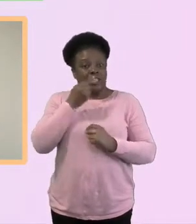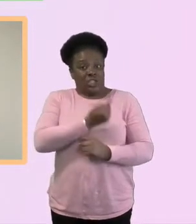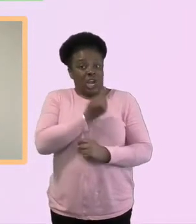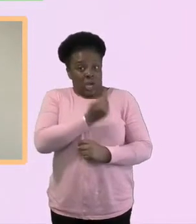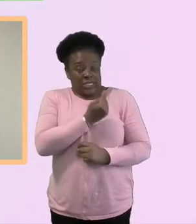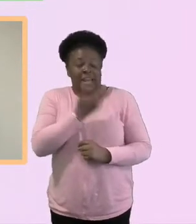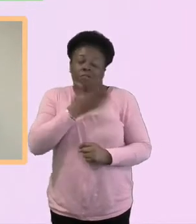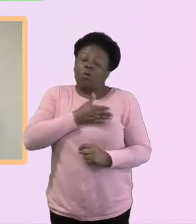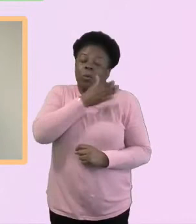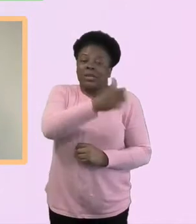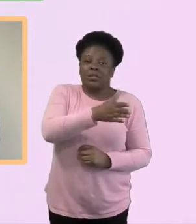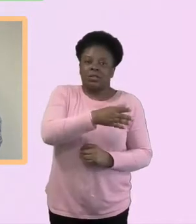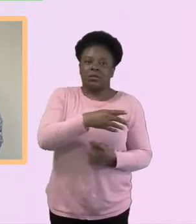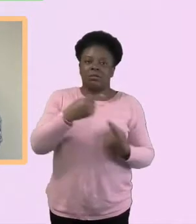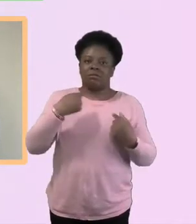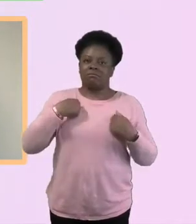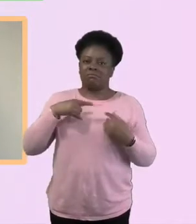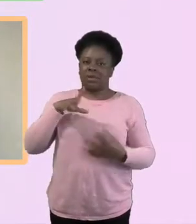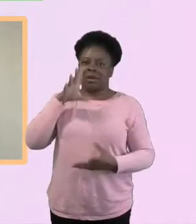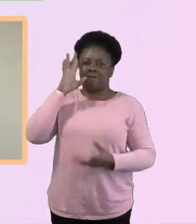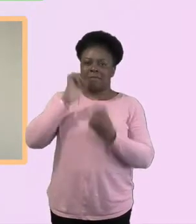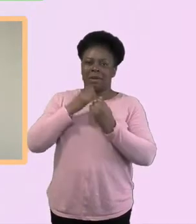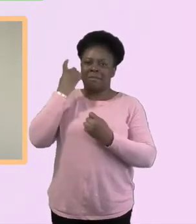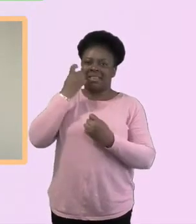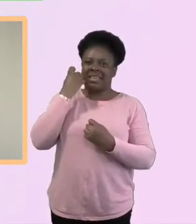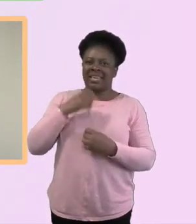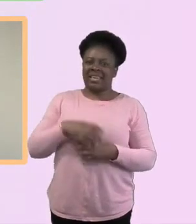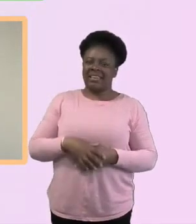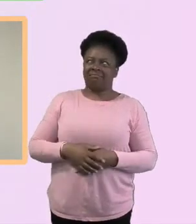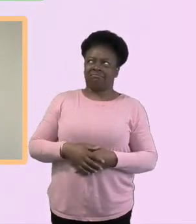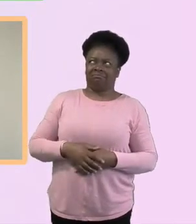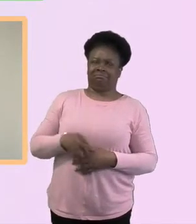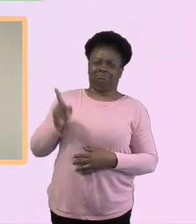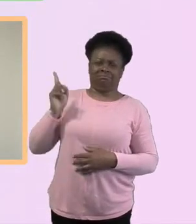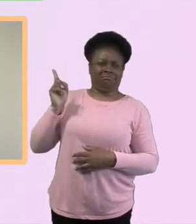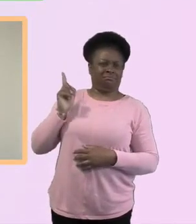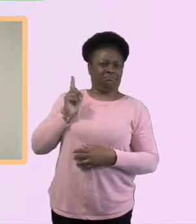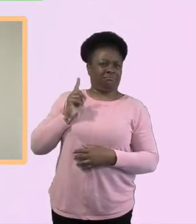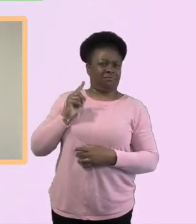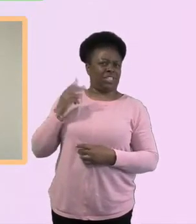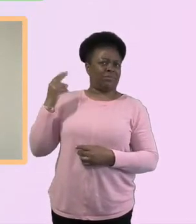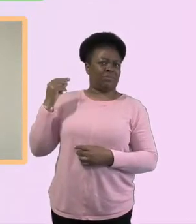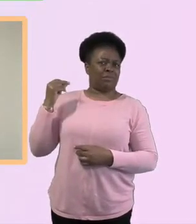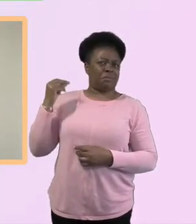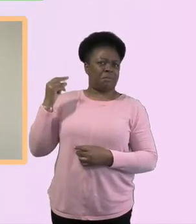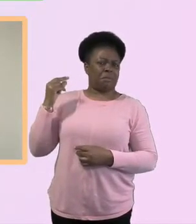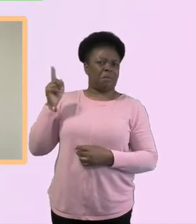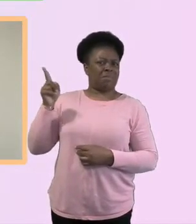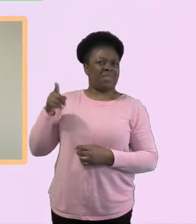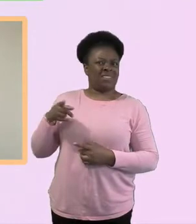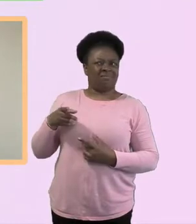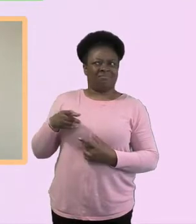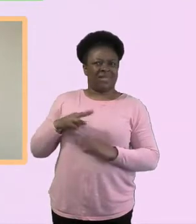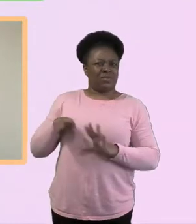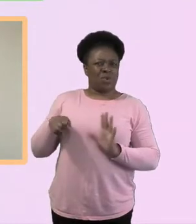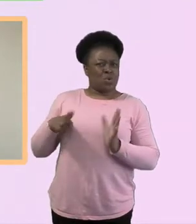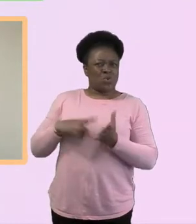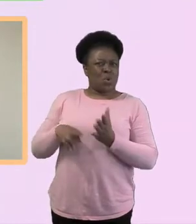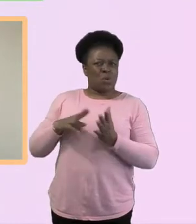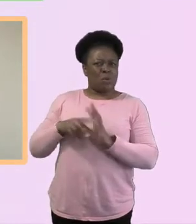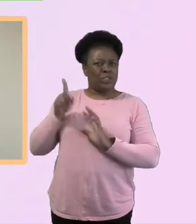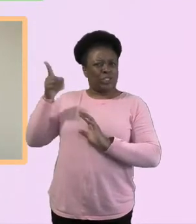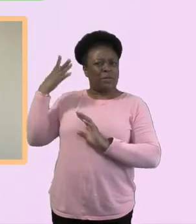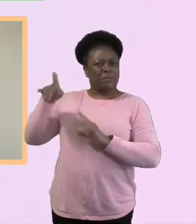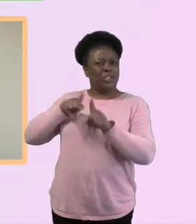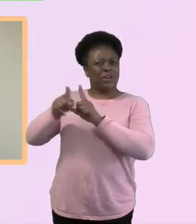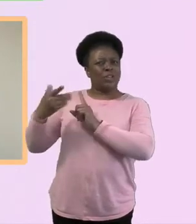know, and I remember thinking, why does she think this is normal? And, and she's, she was evangelizing me to try and go. And I thought, why